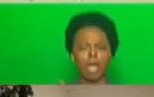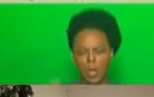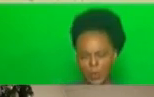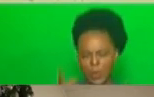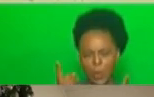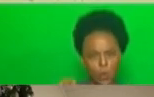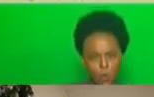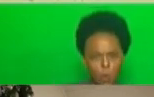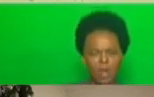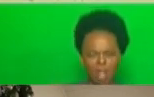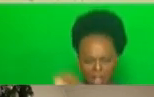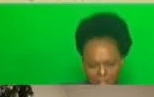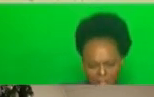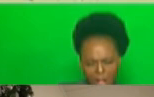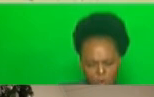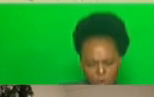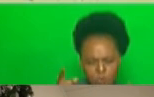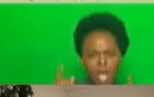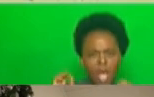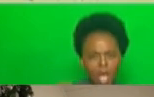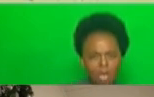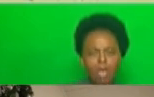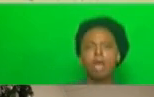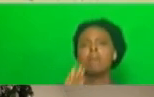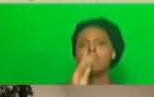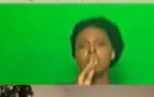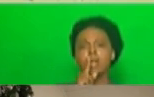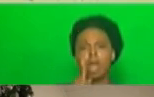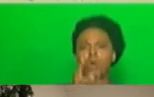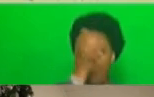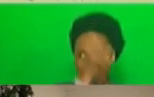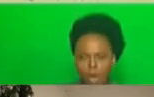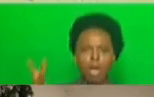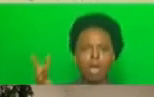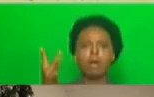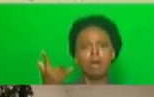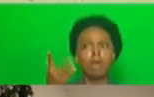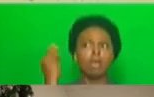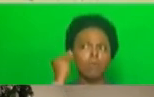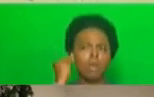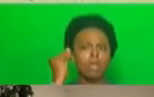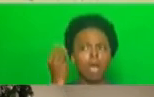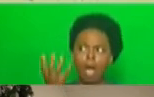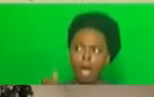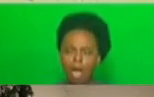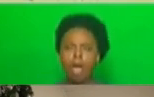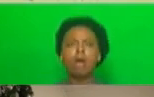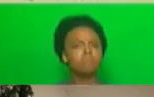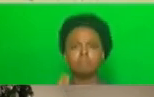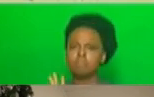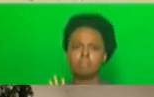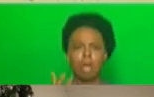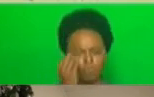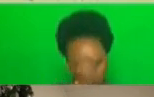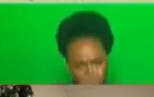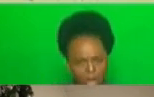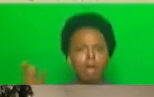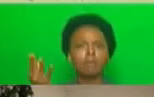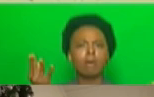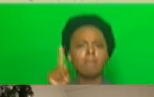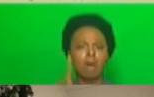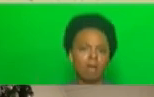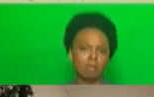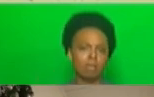we need to be informed about the safety of the food that we consume. Each one of us needs to take responsibility